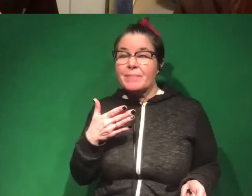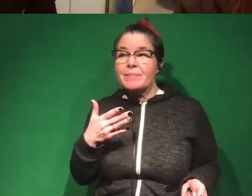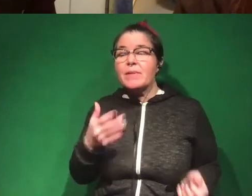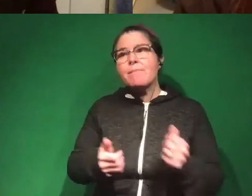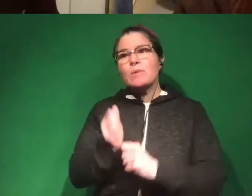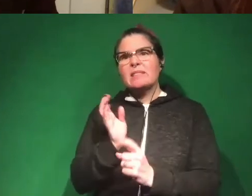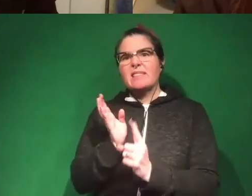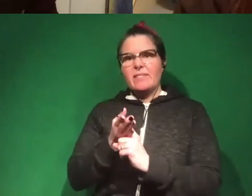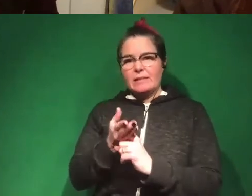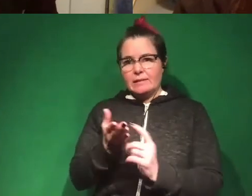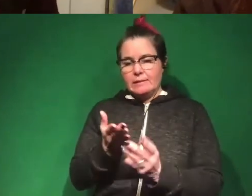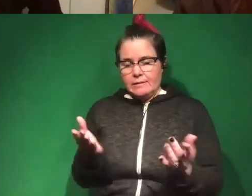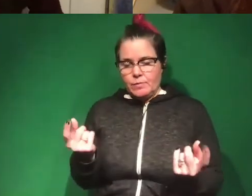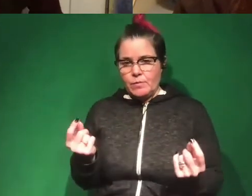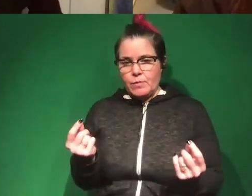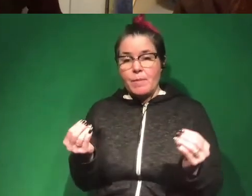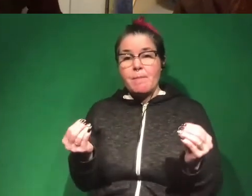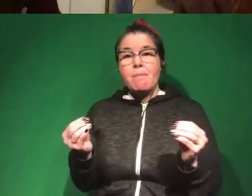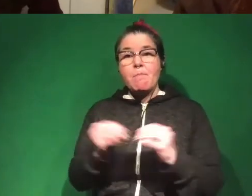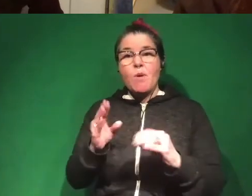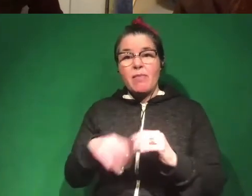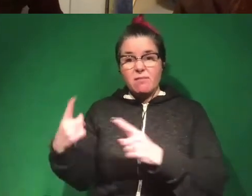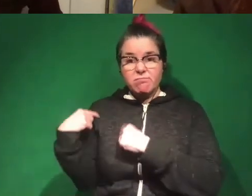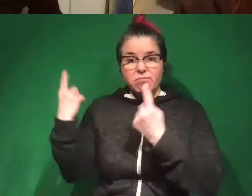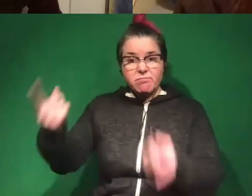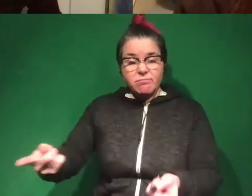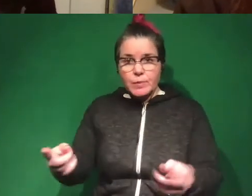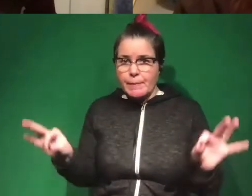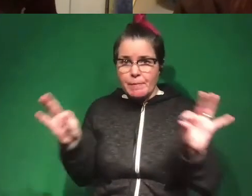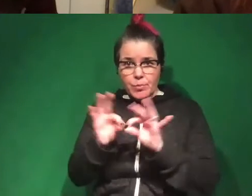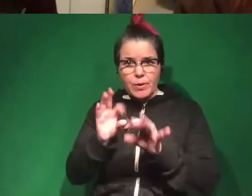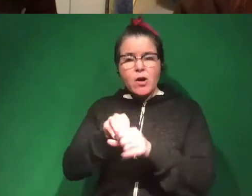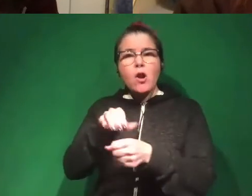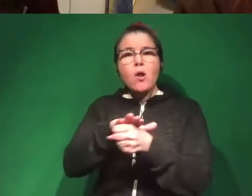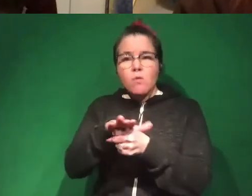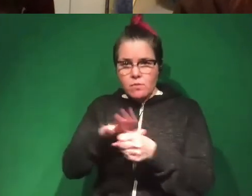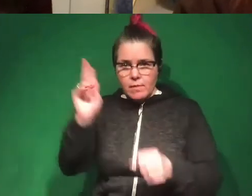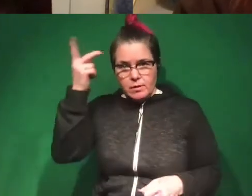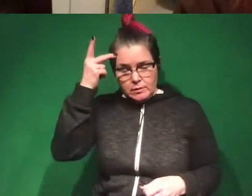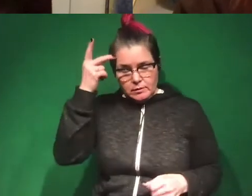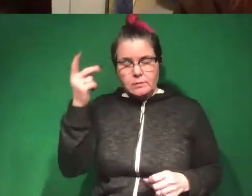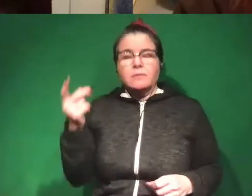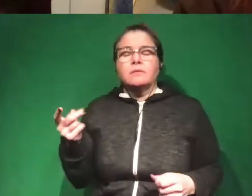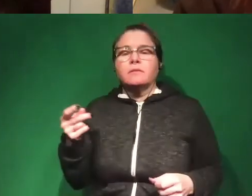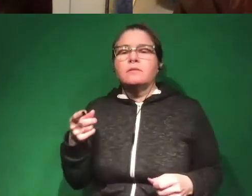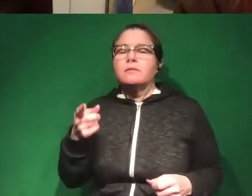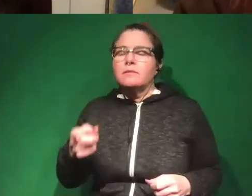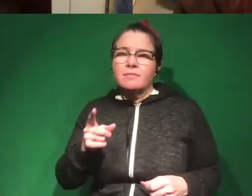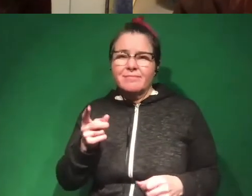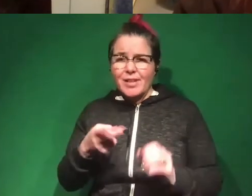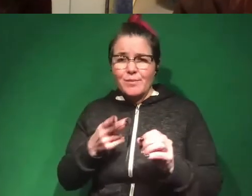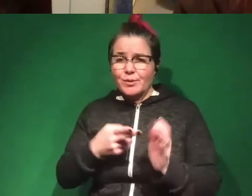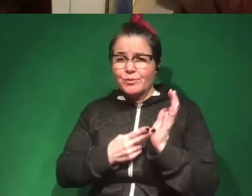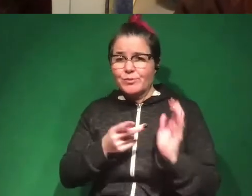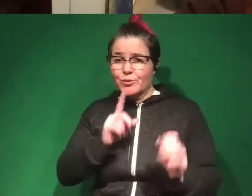is that more than ever, it's really valuable to get involved in your local politics. And this is something that was true even